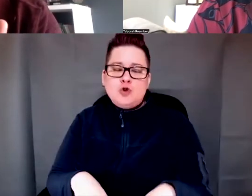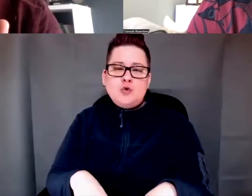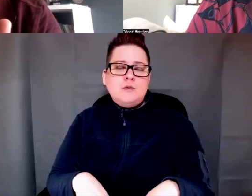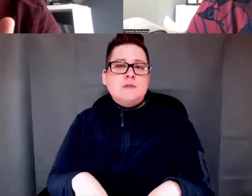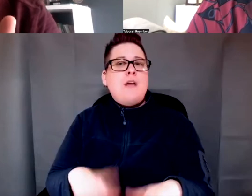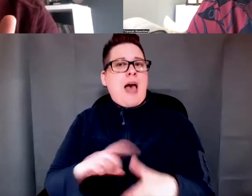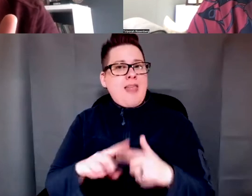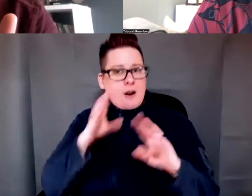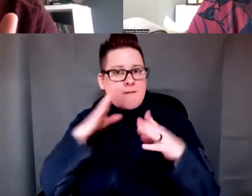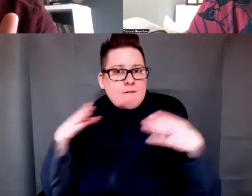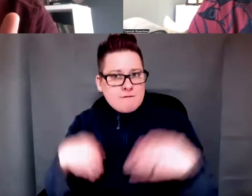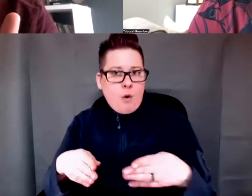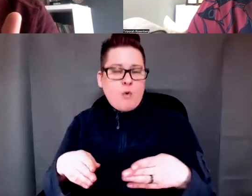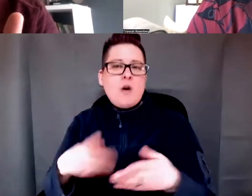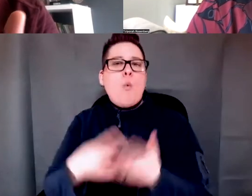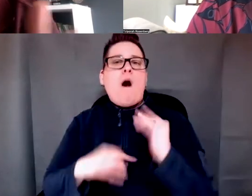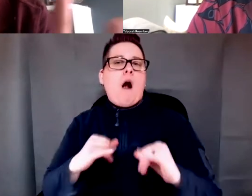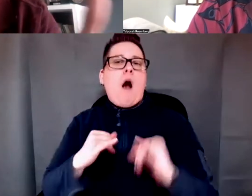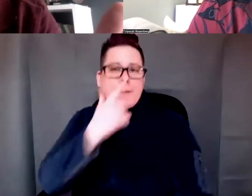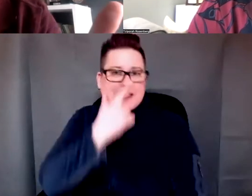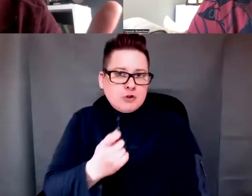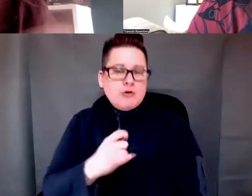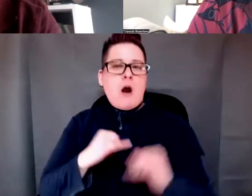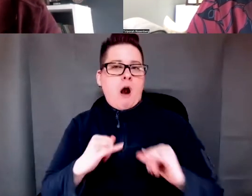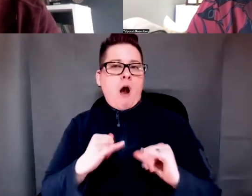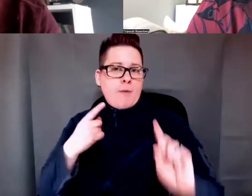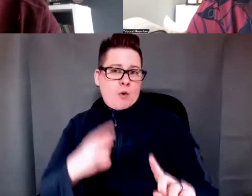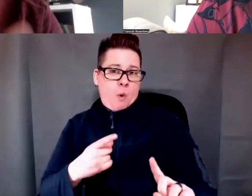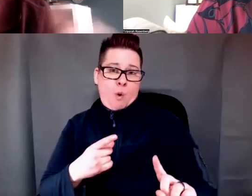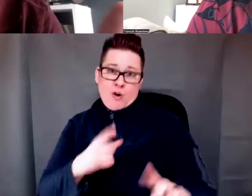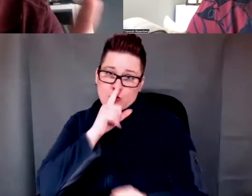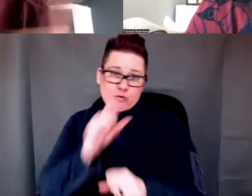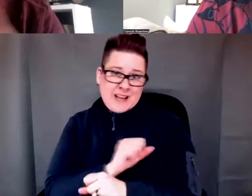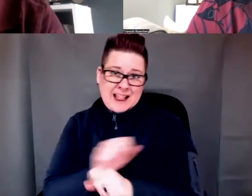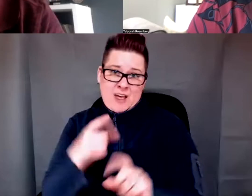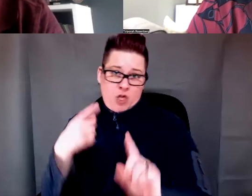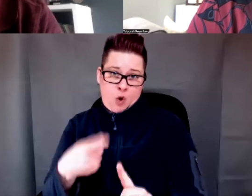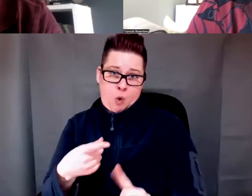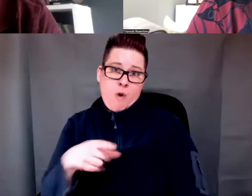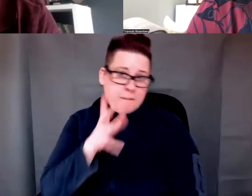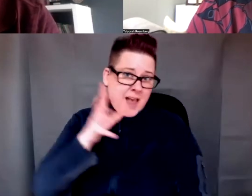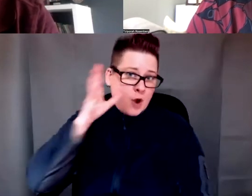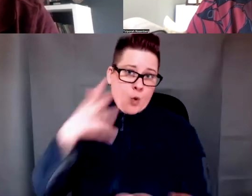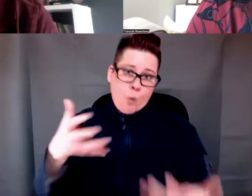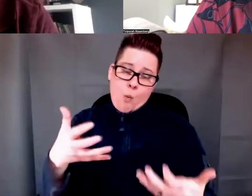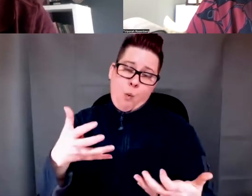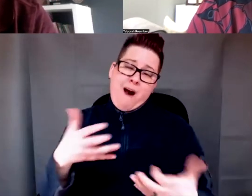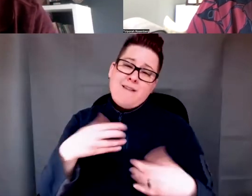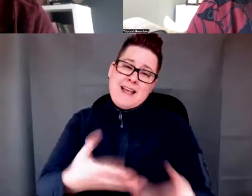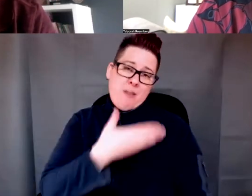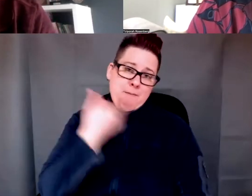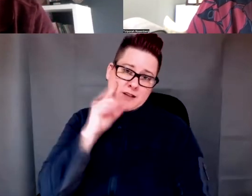focus on the common interests and goals, which at the end of the day, in our case, is that parents want to give the very best to their children.